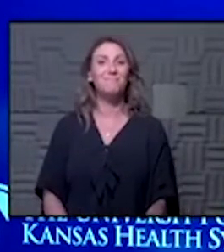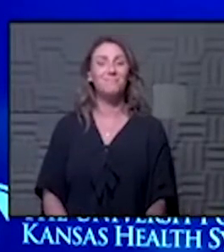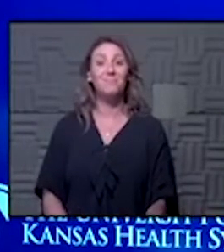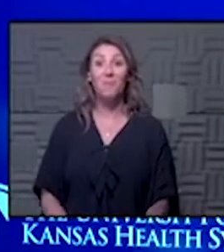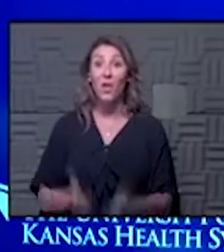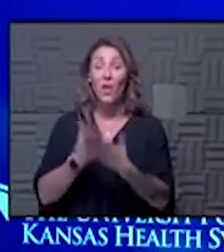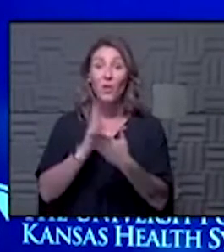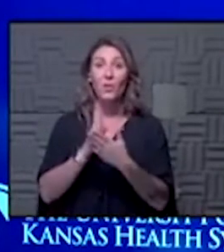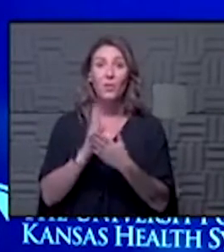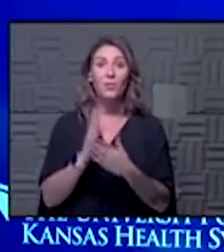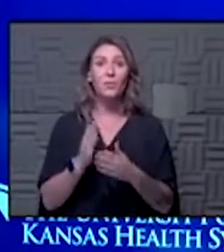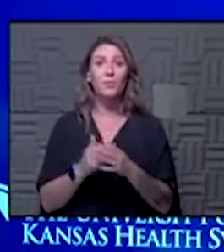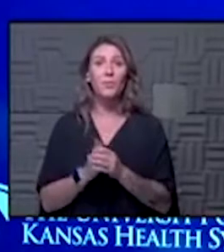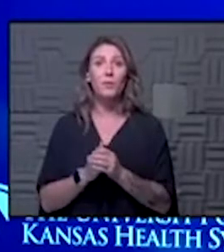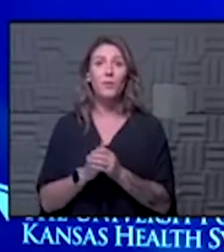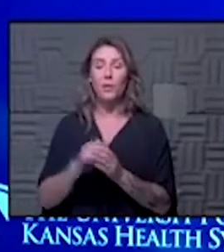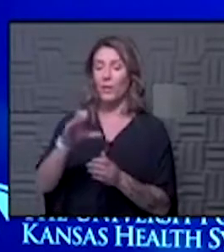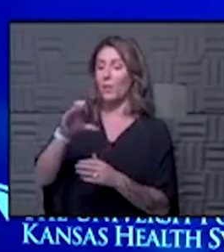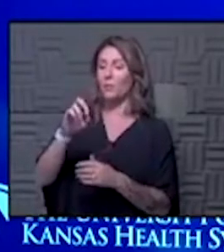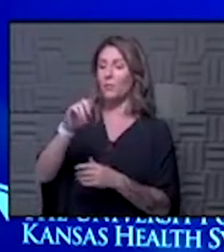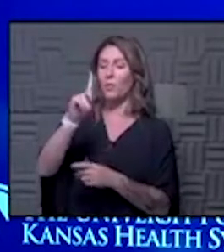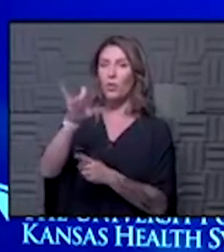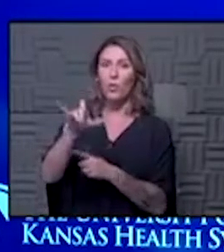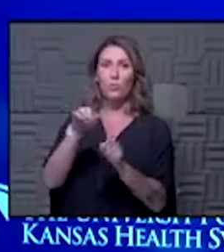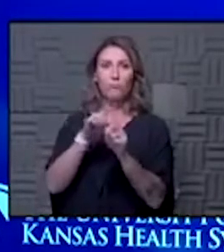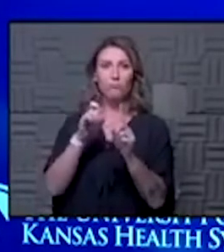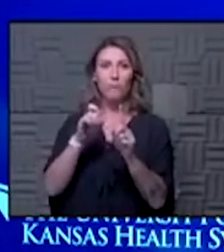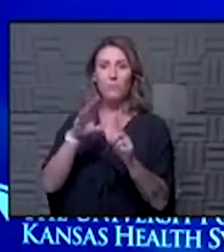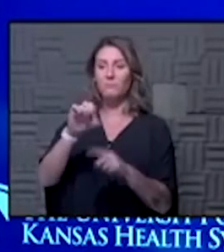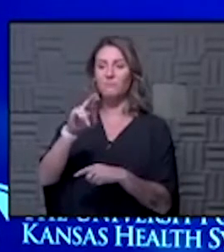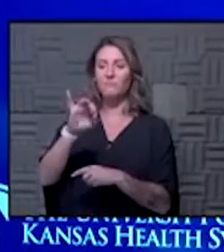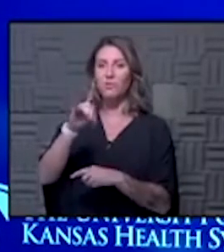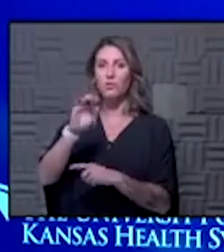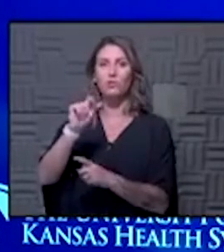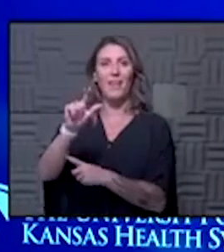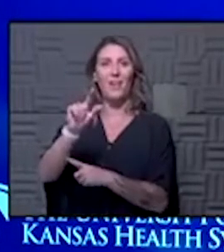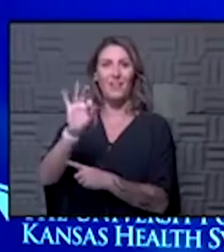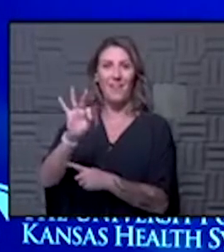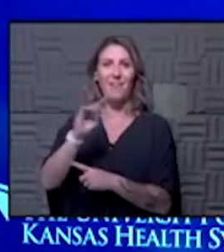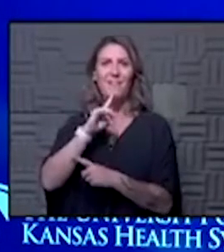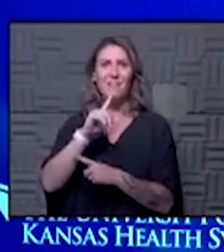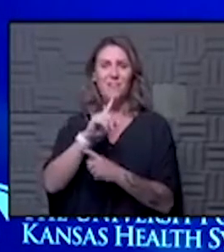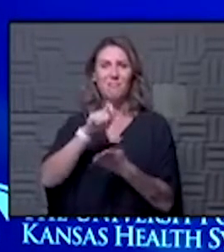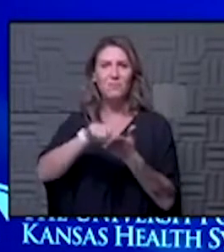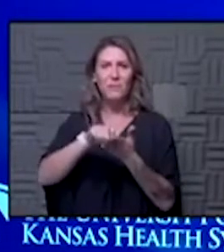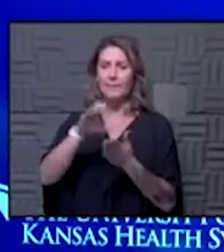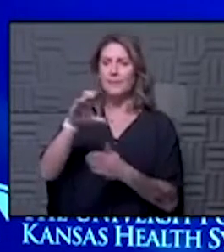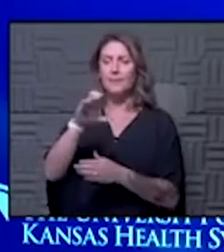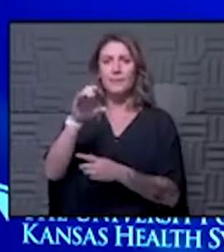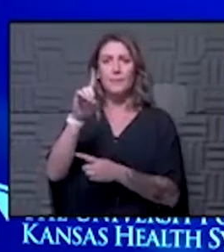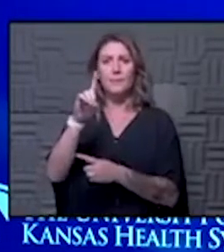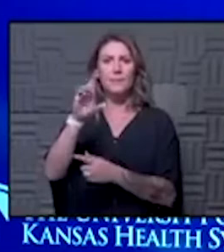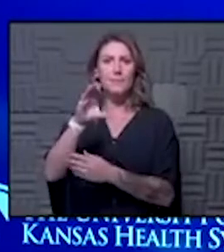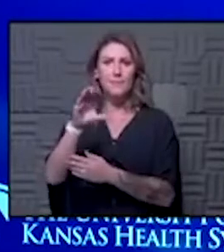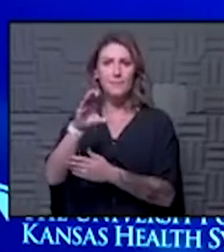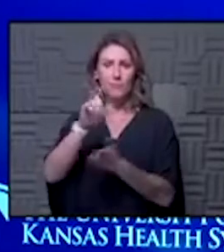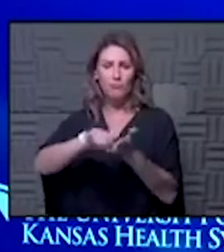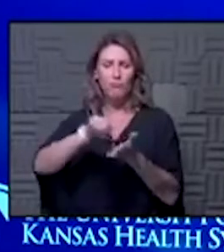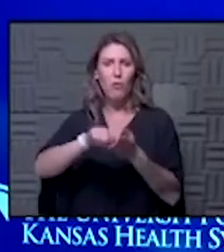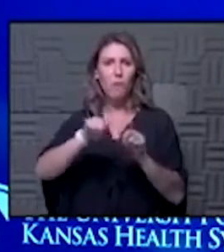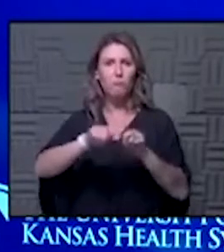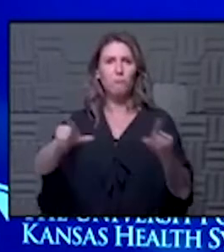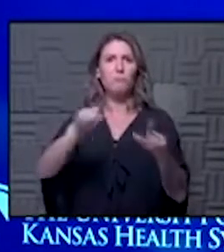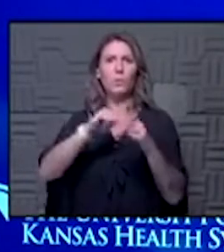All right we have Cody wants to know from Channel 9. He writes the CDC recently came out with a new study